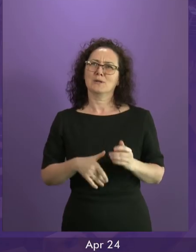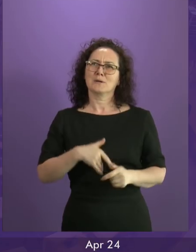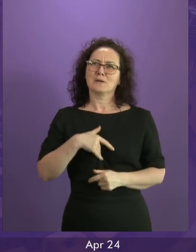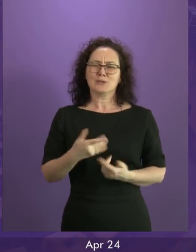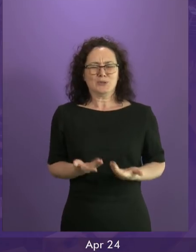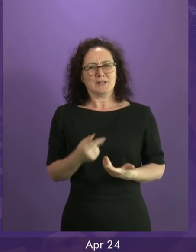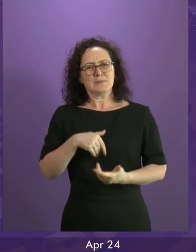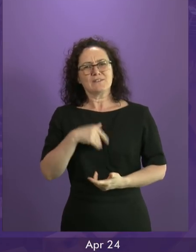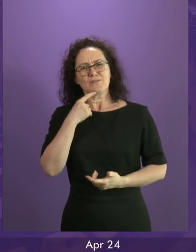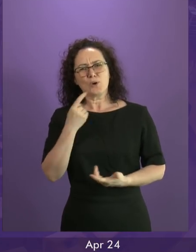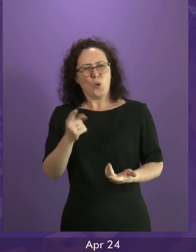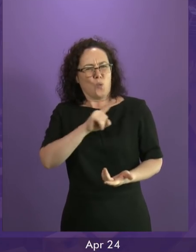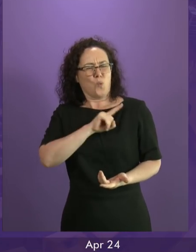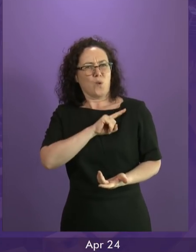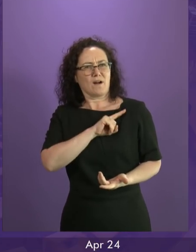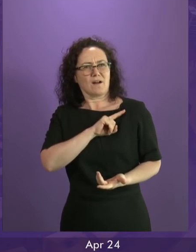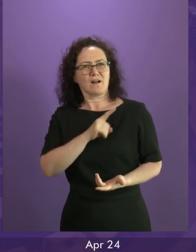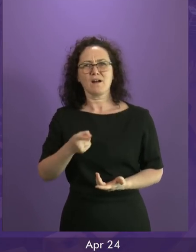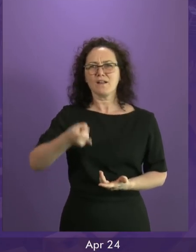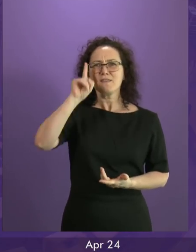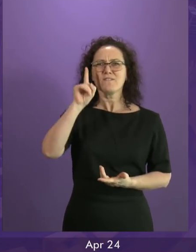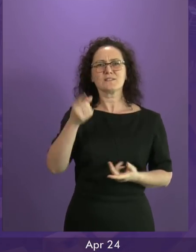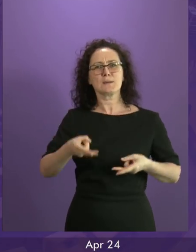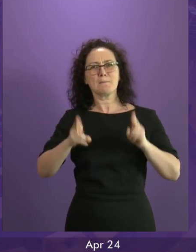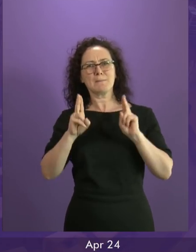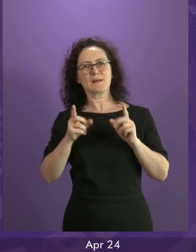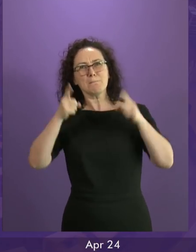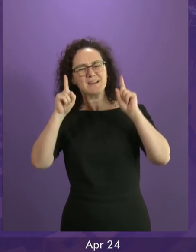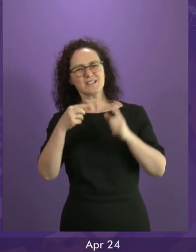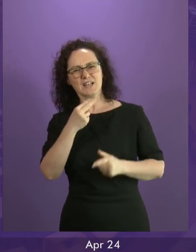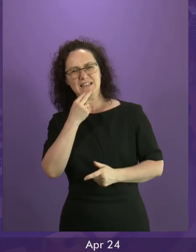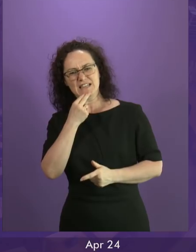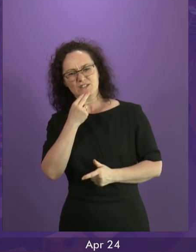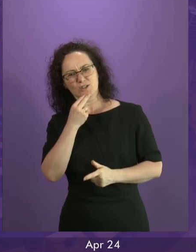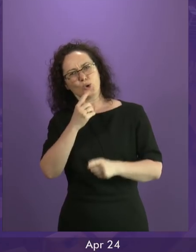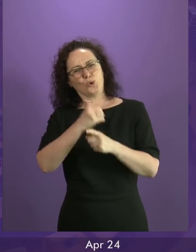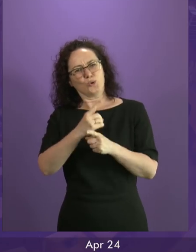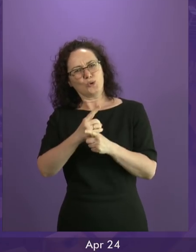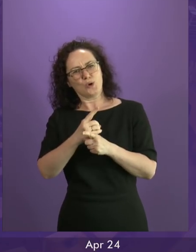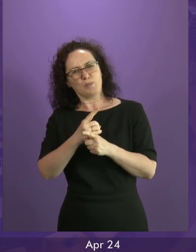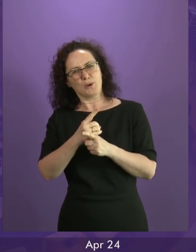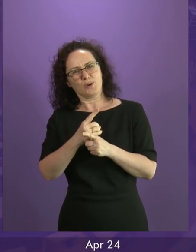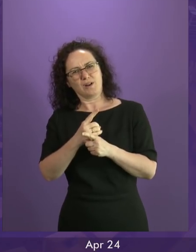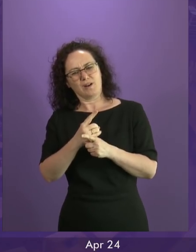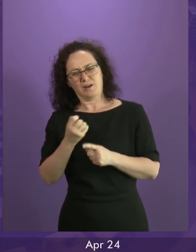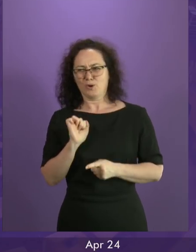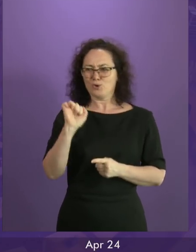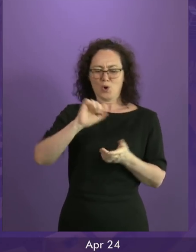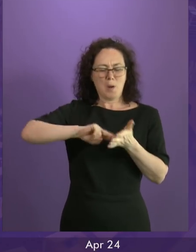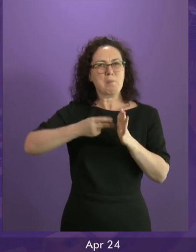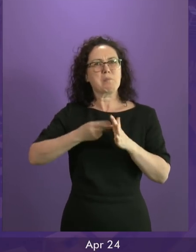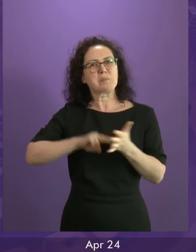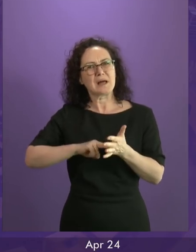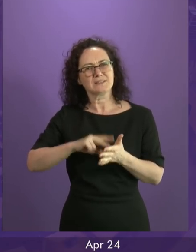it necessary to float a dark cloud over Scotland's sunny spring by updating us on our plan for a second independence